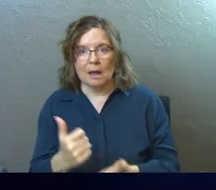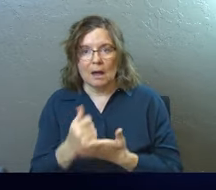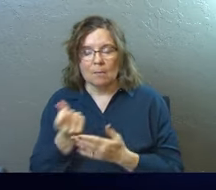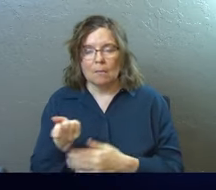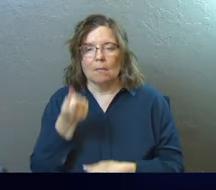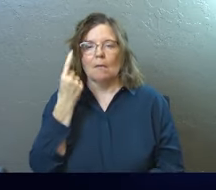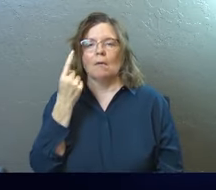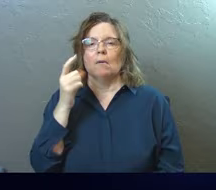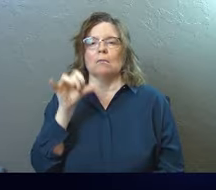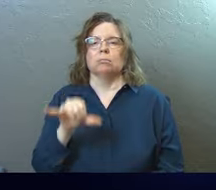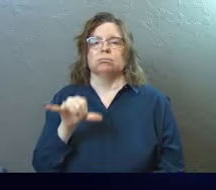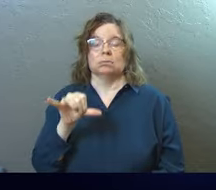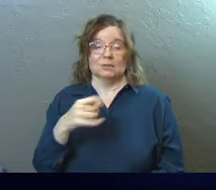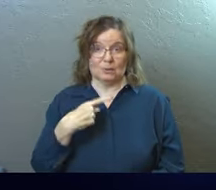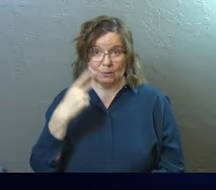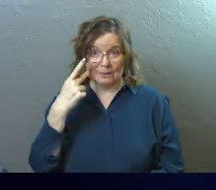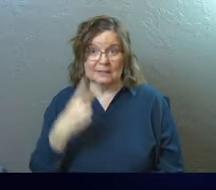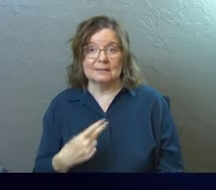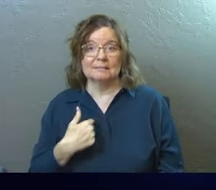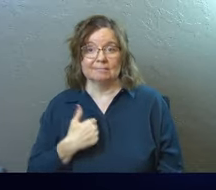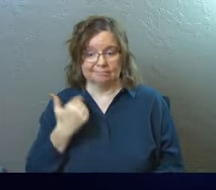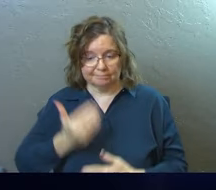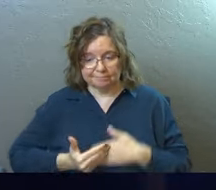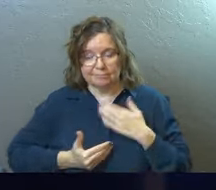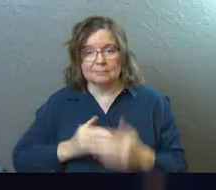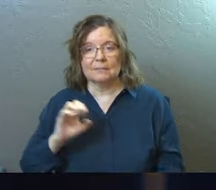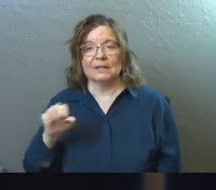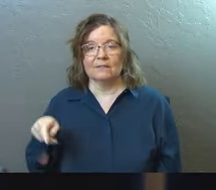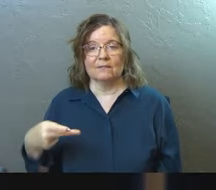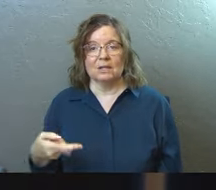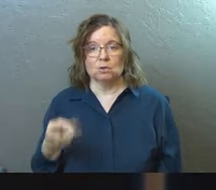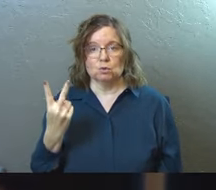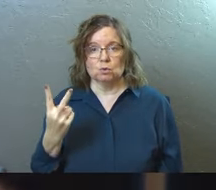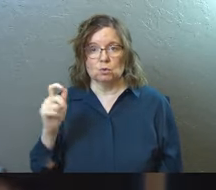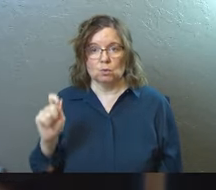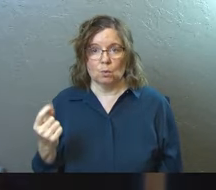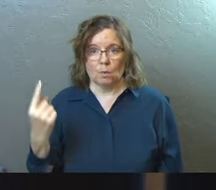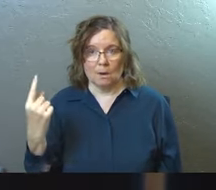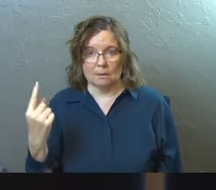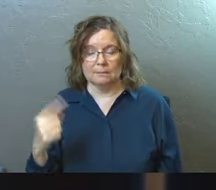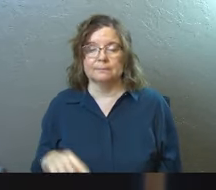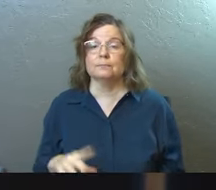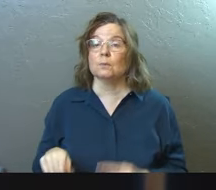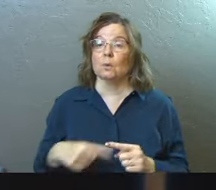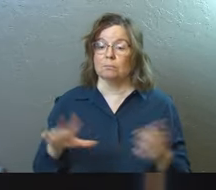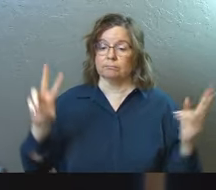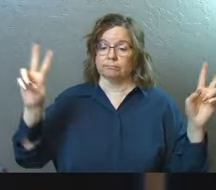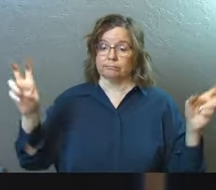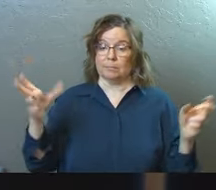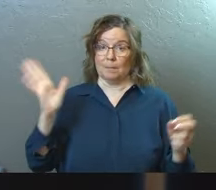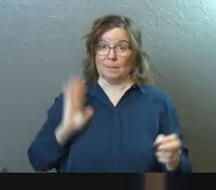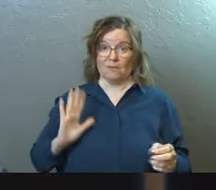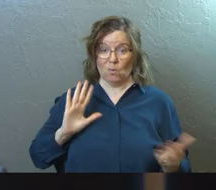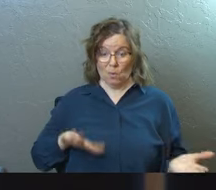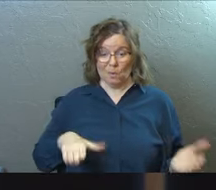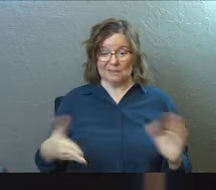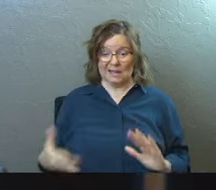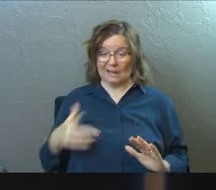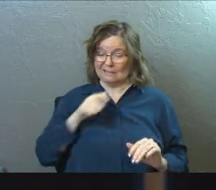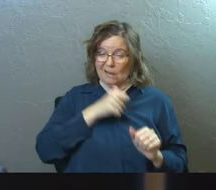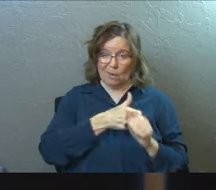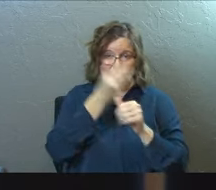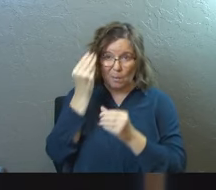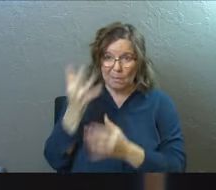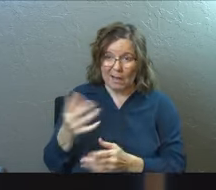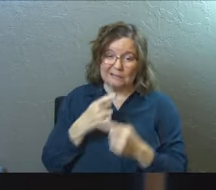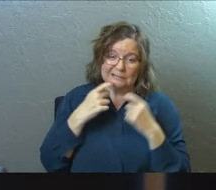understand. So you're going to see those as we go. Ephesians chapter 2, verse 1. Once you were dead because of your disobedience and your